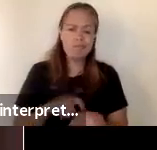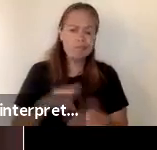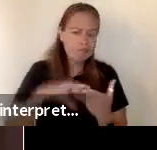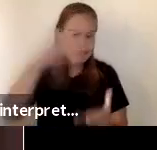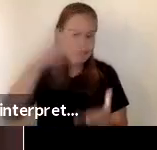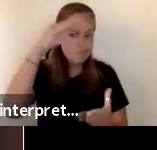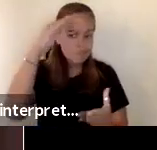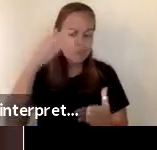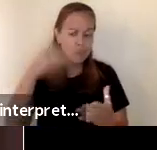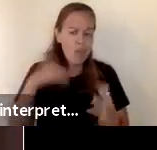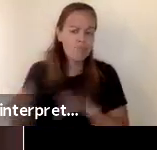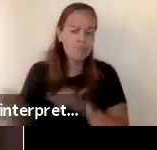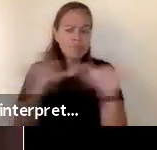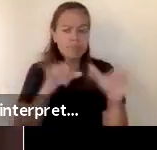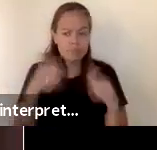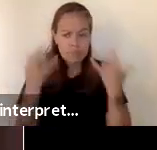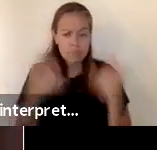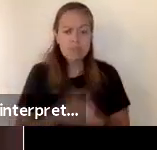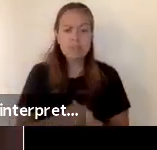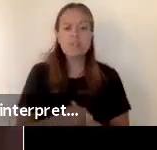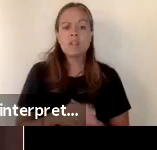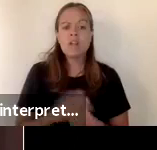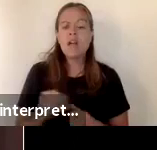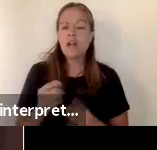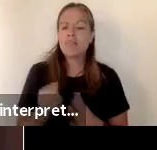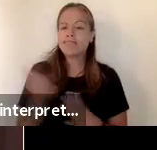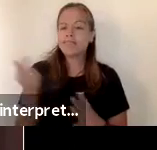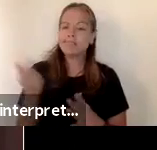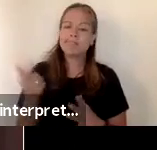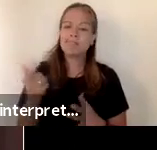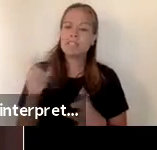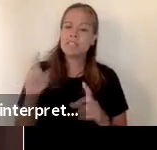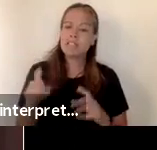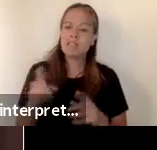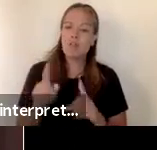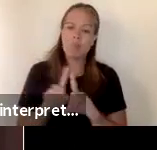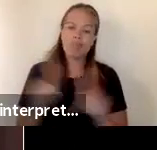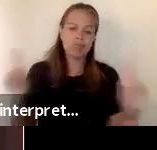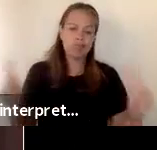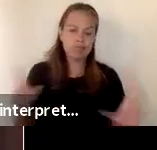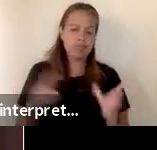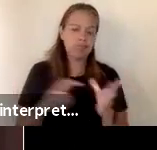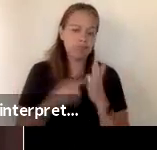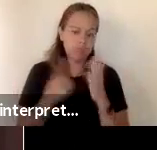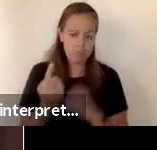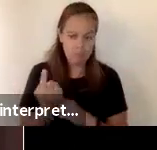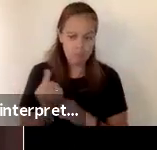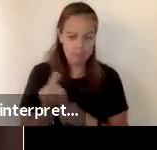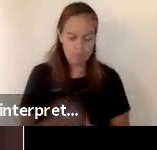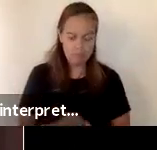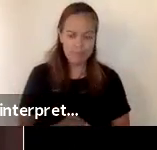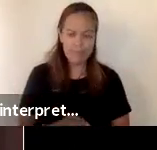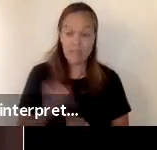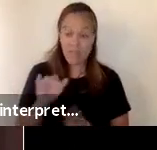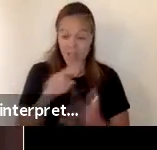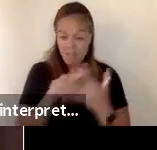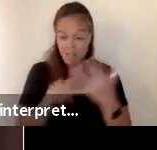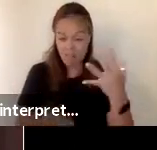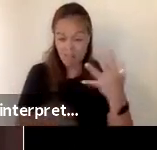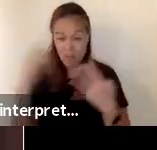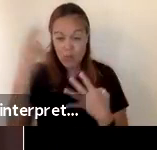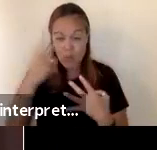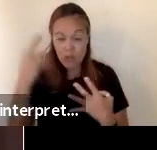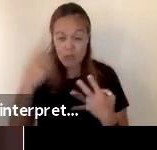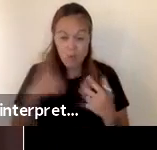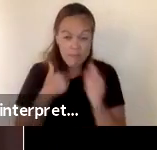masking and it eliminates the need for social distancing which was required last year so that is the reason we